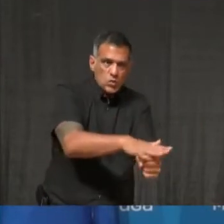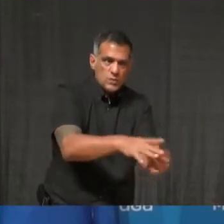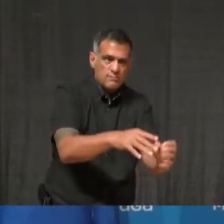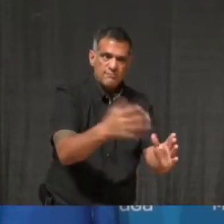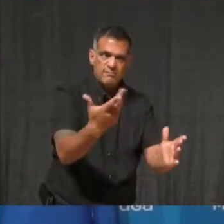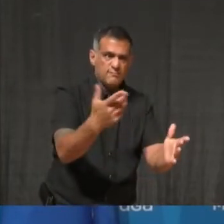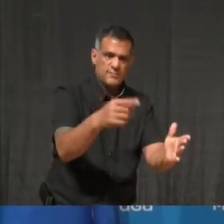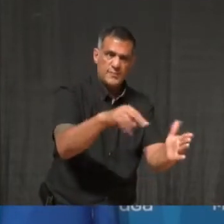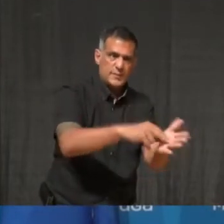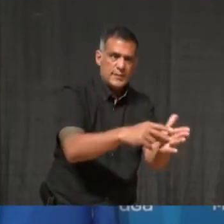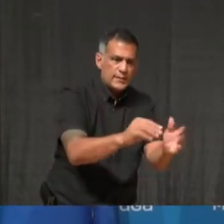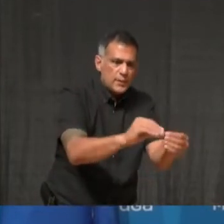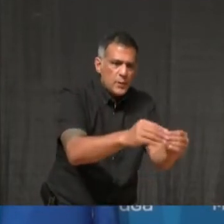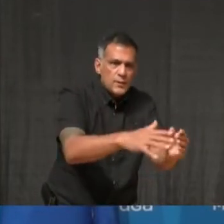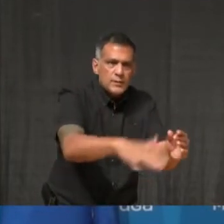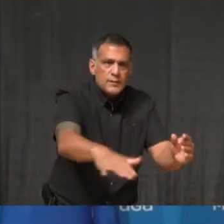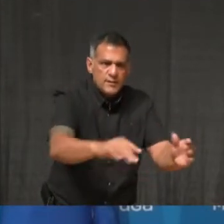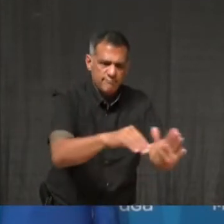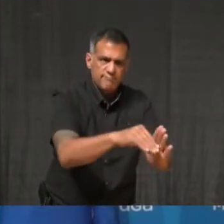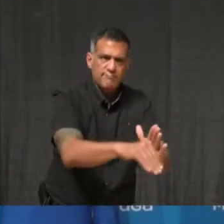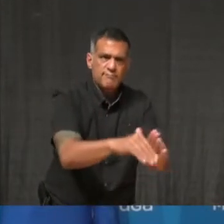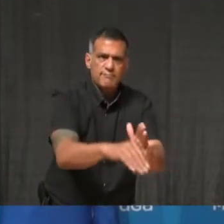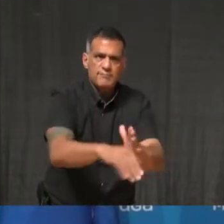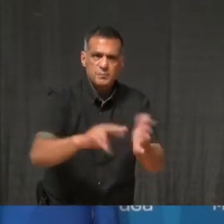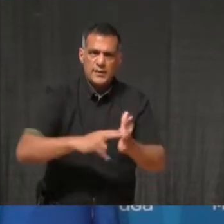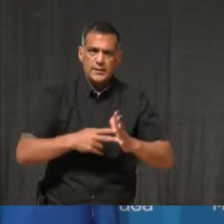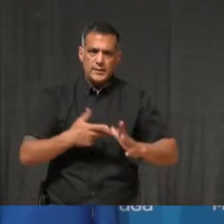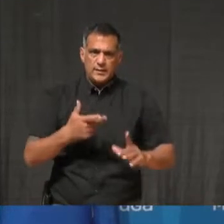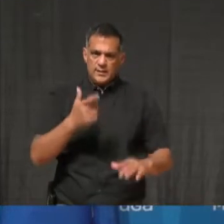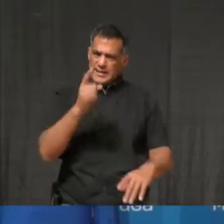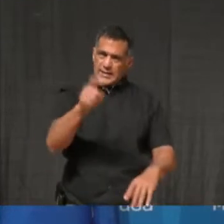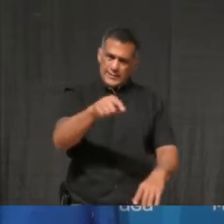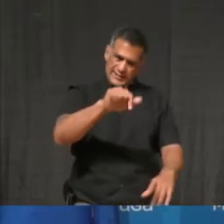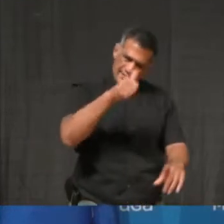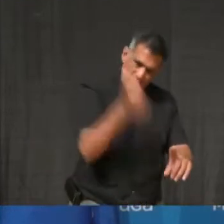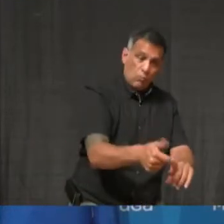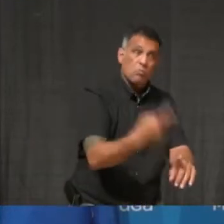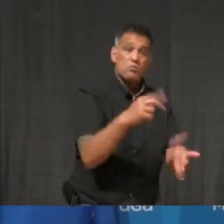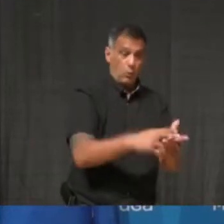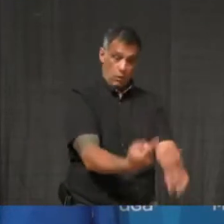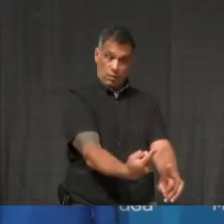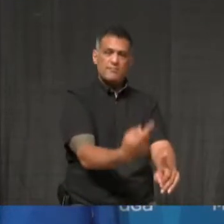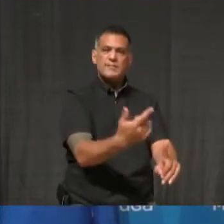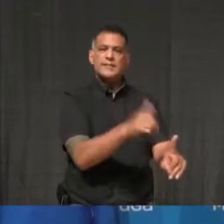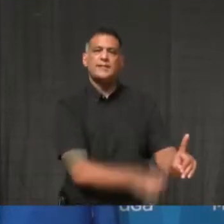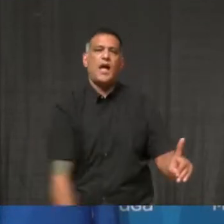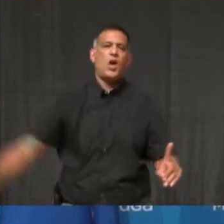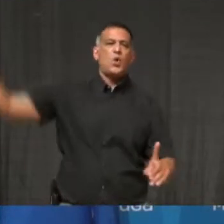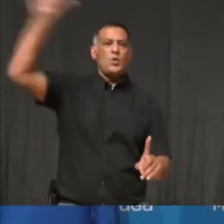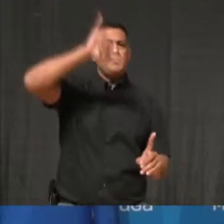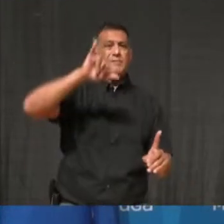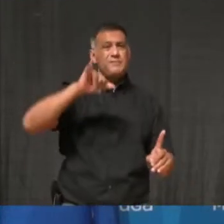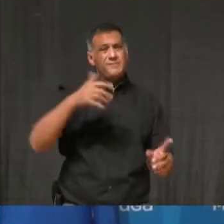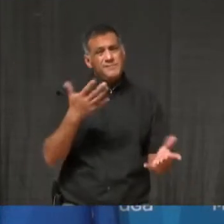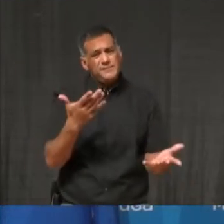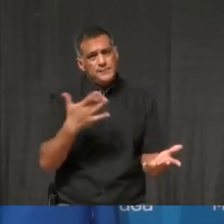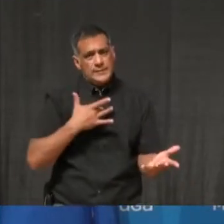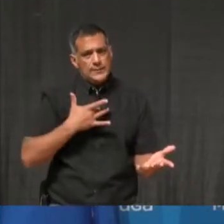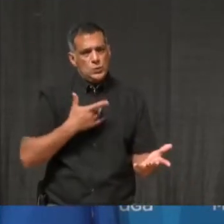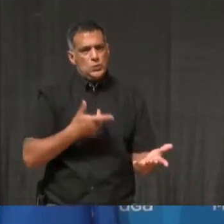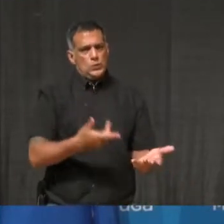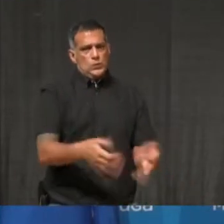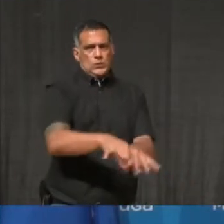to ensure expanded, yet safe, outdoor dining is possible this winter. At the city,